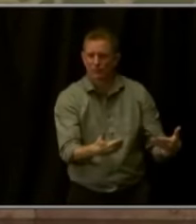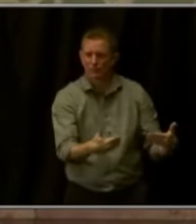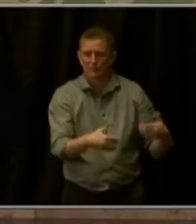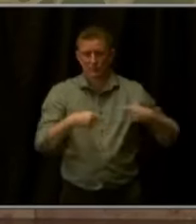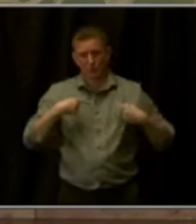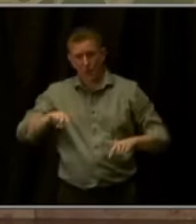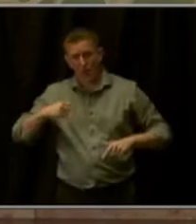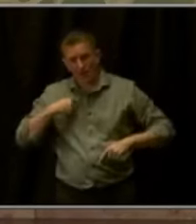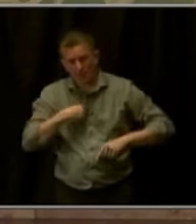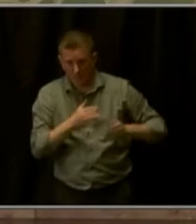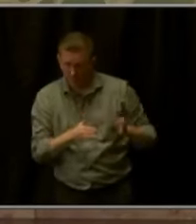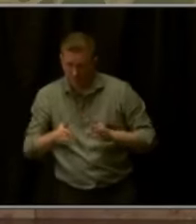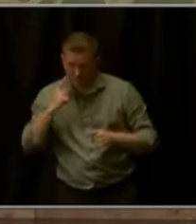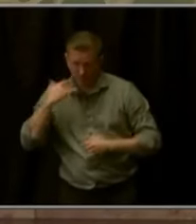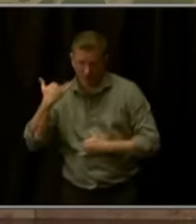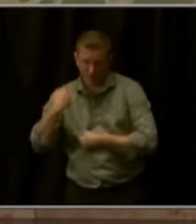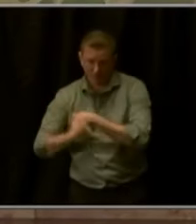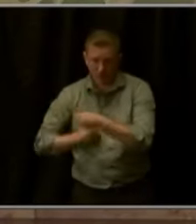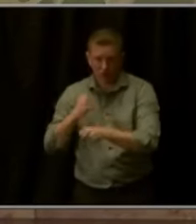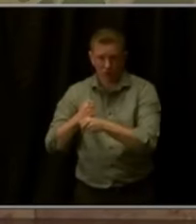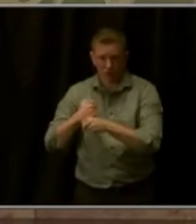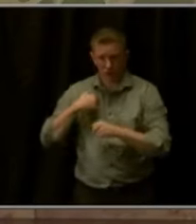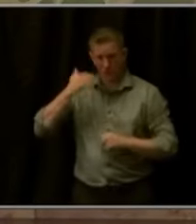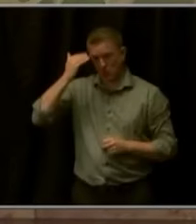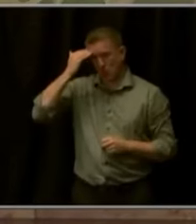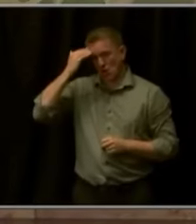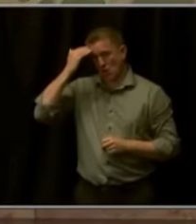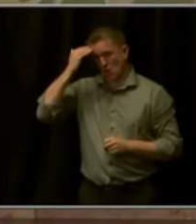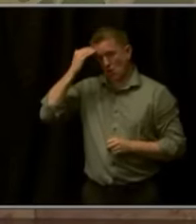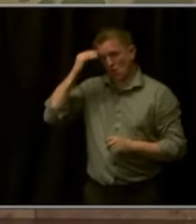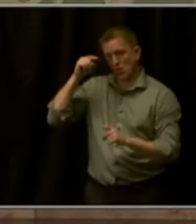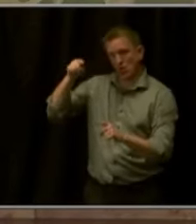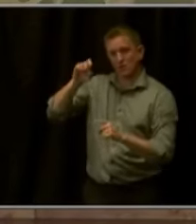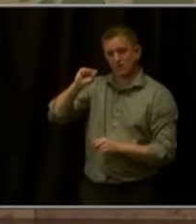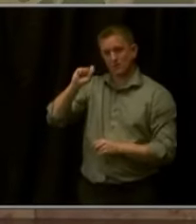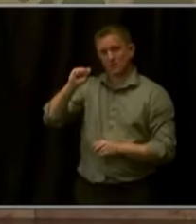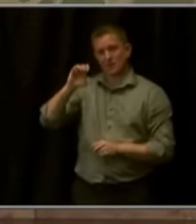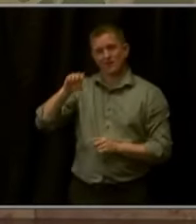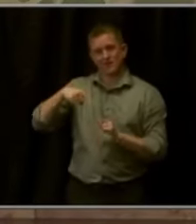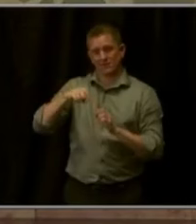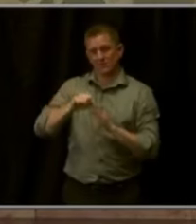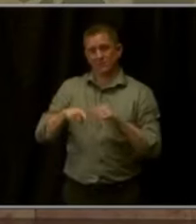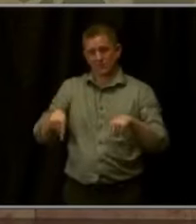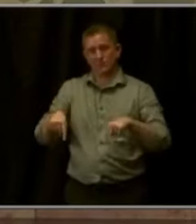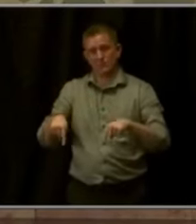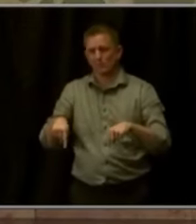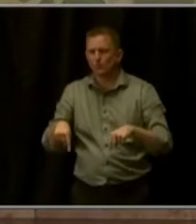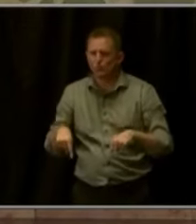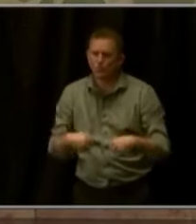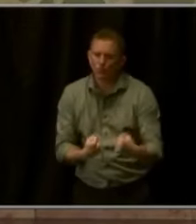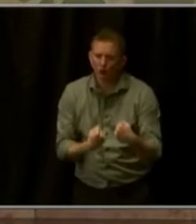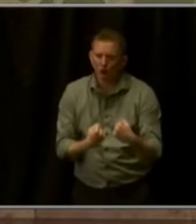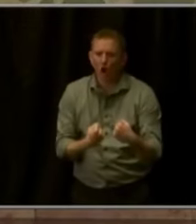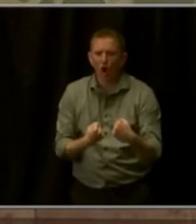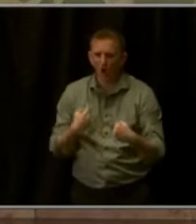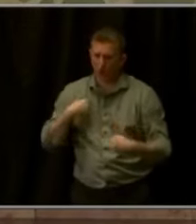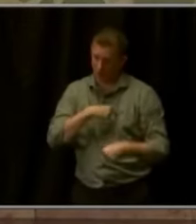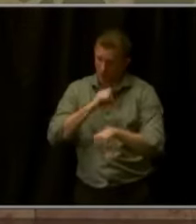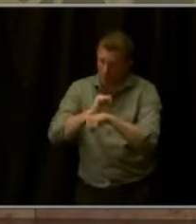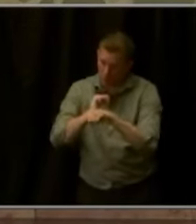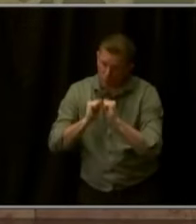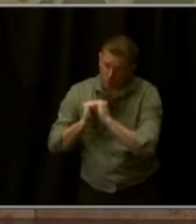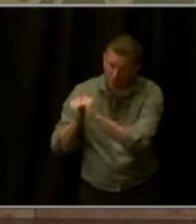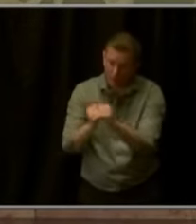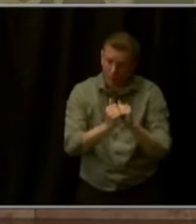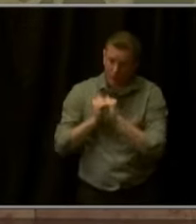know that the state of our state is strong. When we work together, when we disagree better, nothing